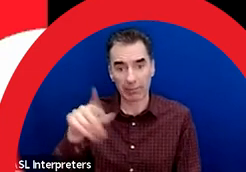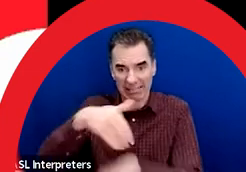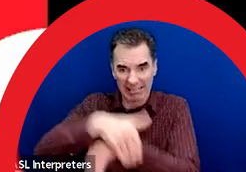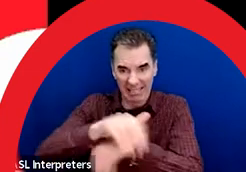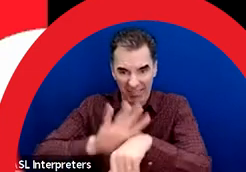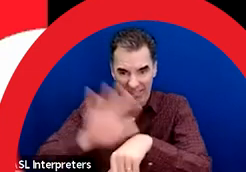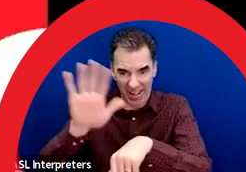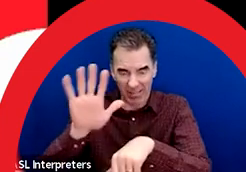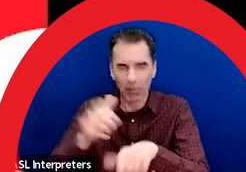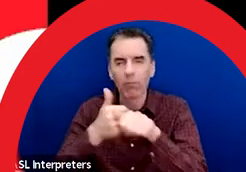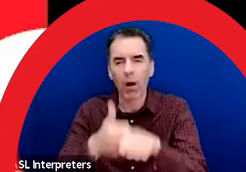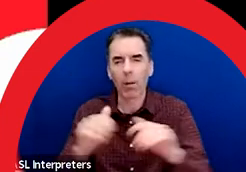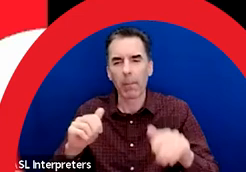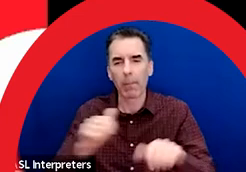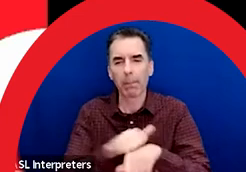2022.